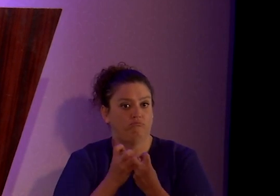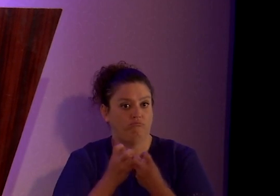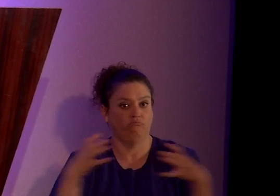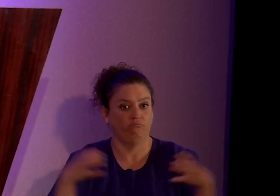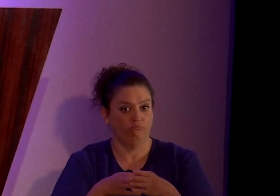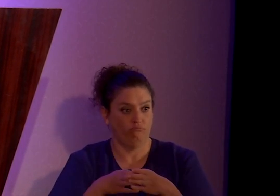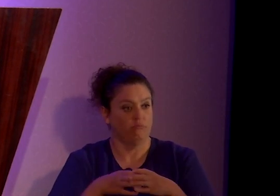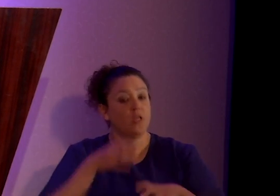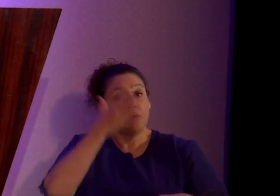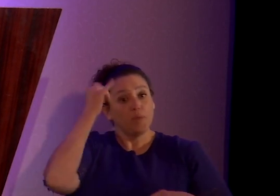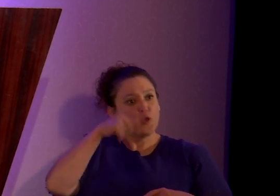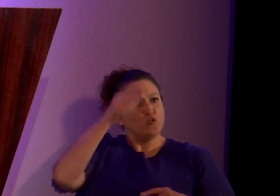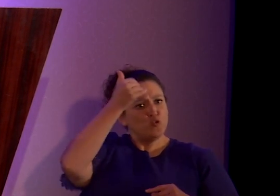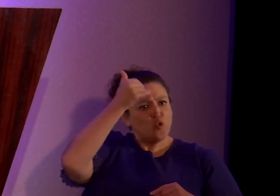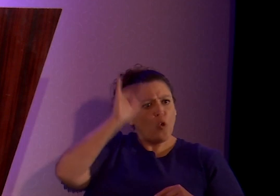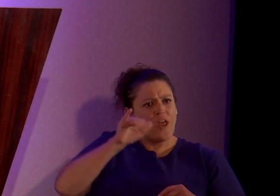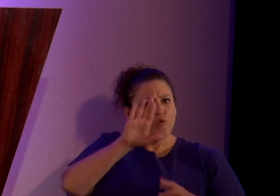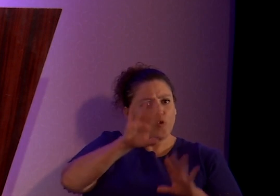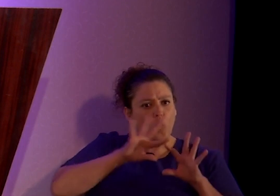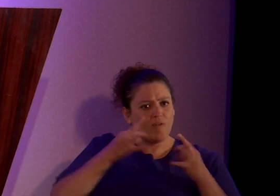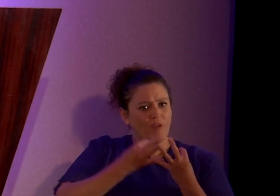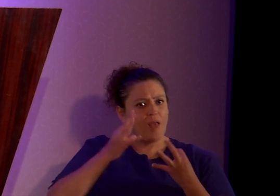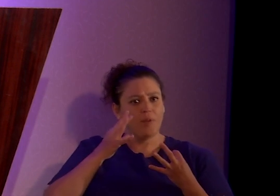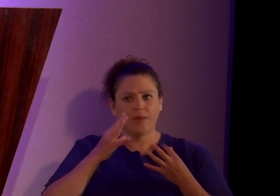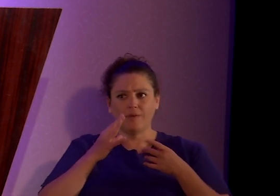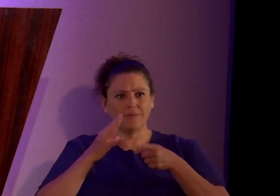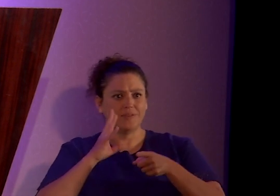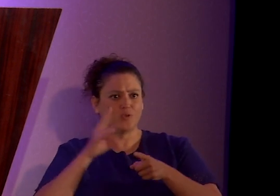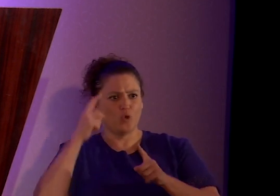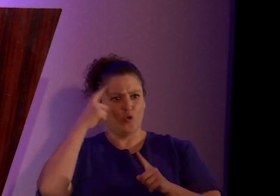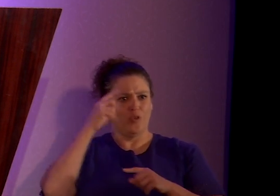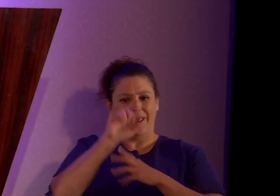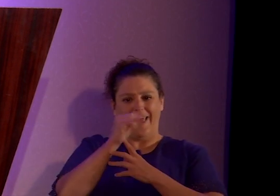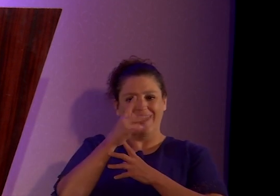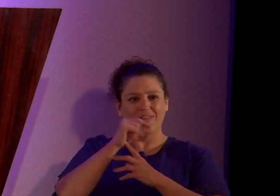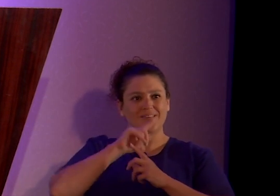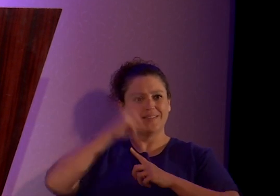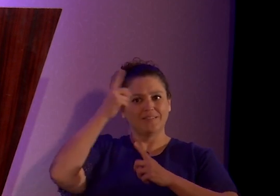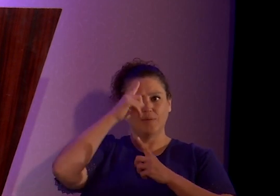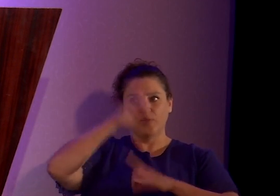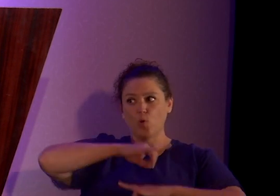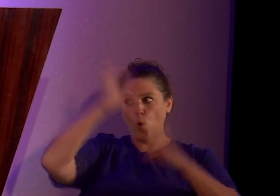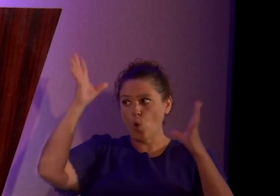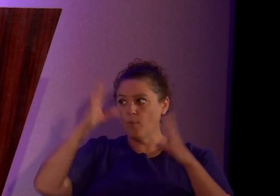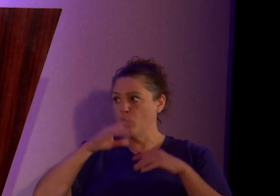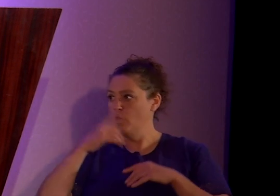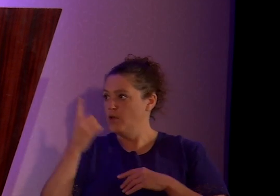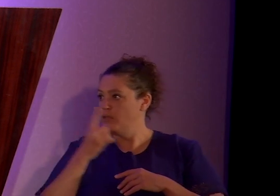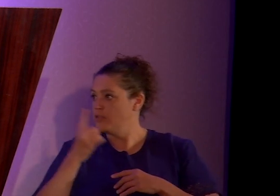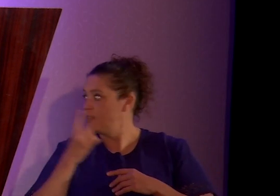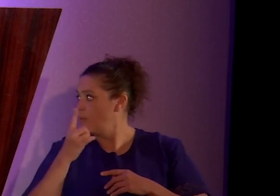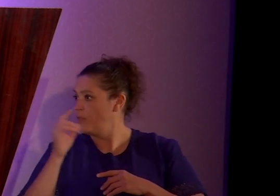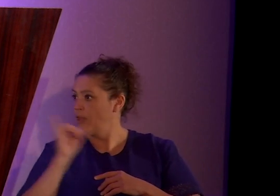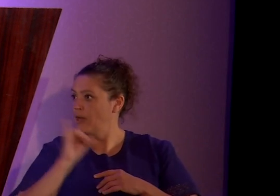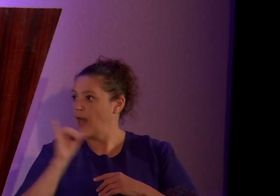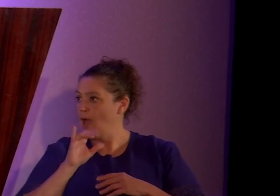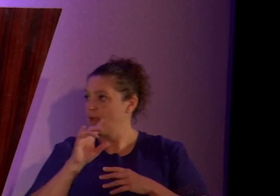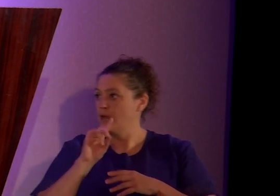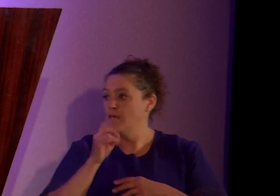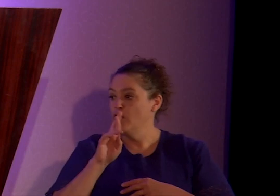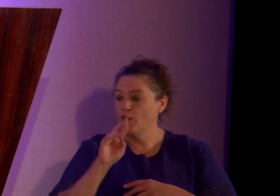Because you know that your family is going to think of atheism as something horrible, as something akin to a drug problem.